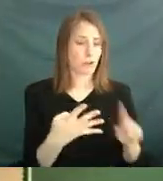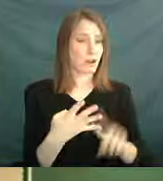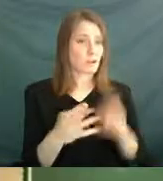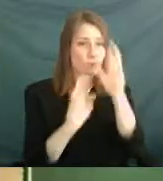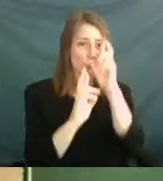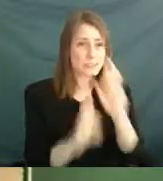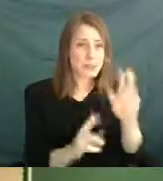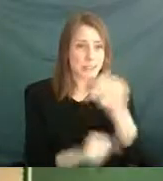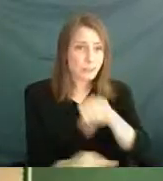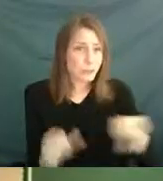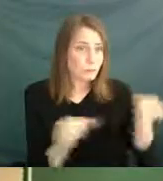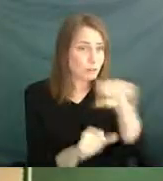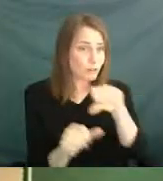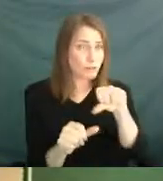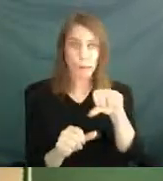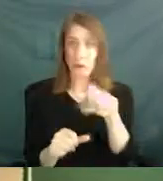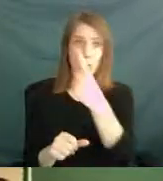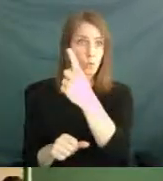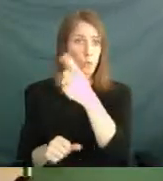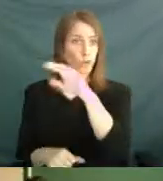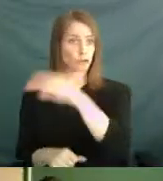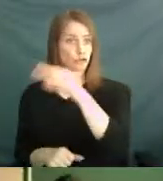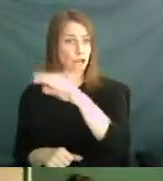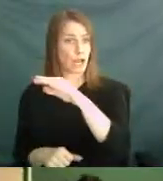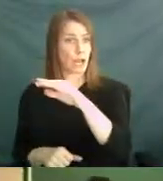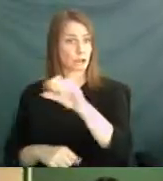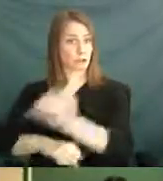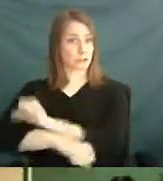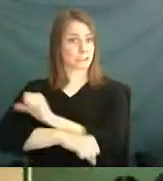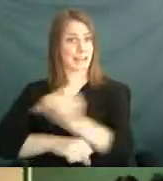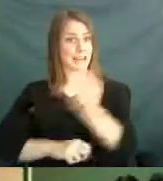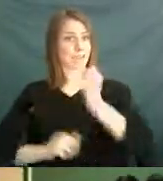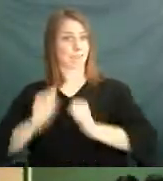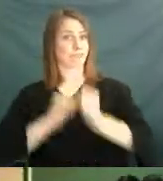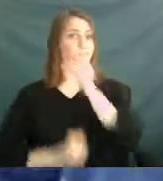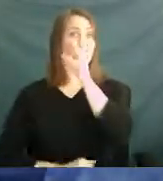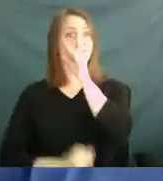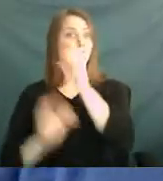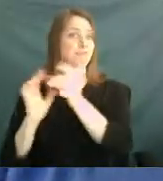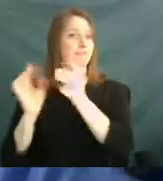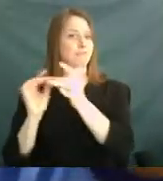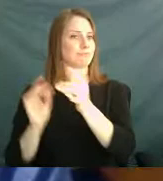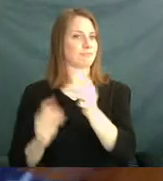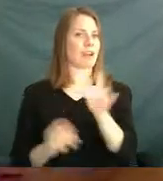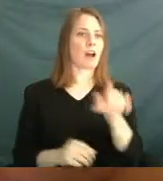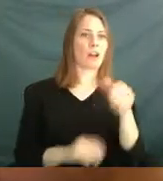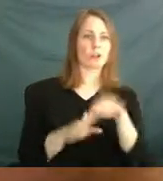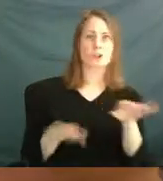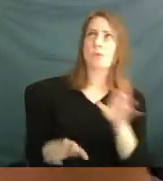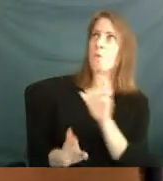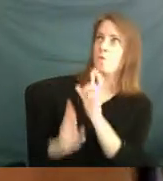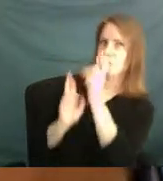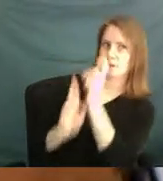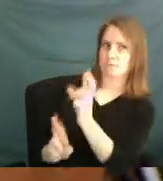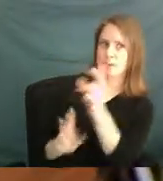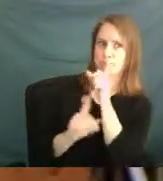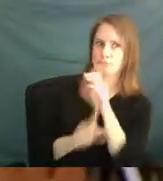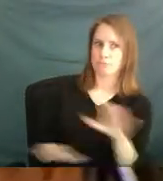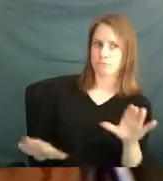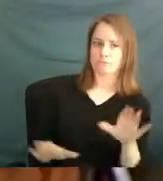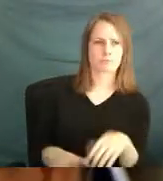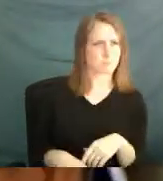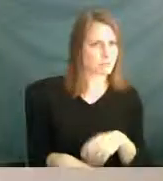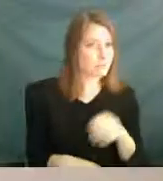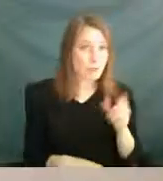one child is on stage, the others are learning, maybe it's my time to be quiet and let him have this moment. And I will tell you that my students who go through the